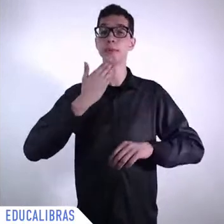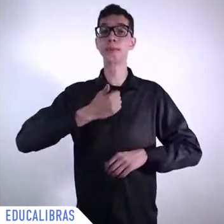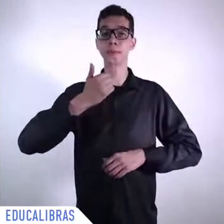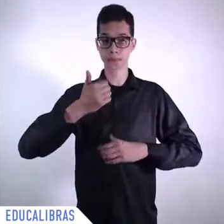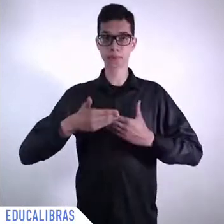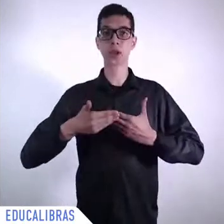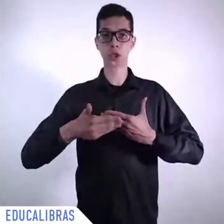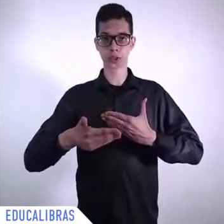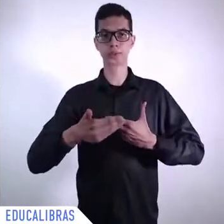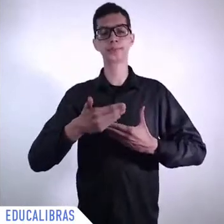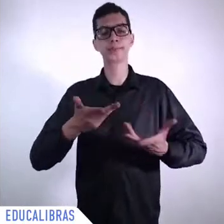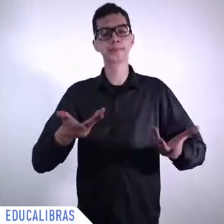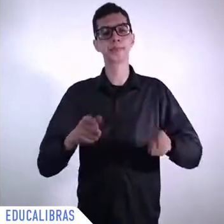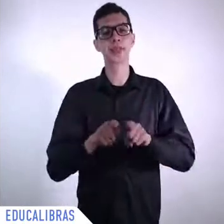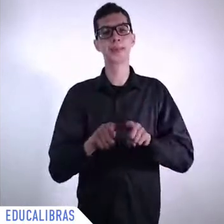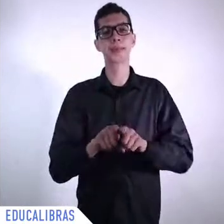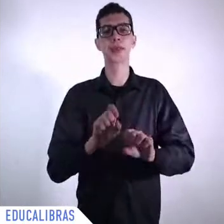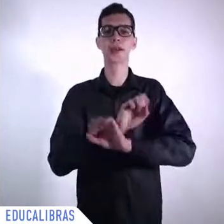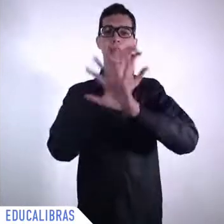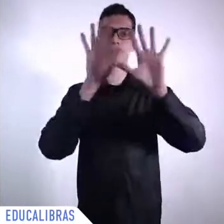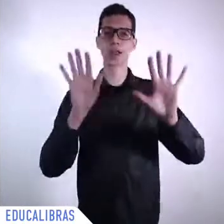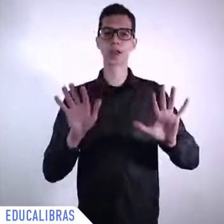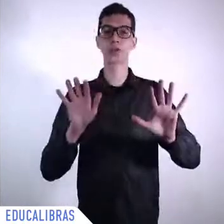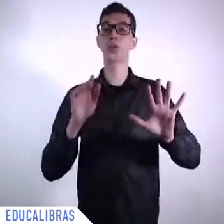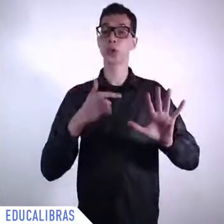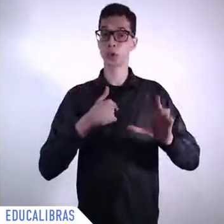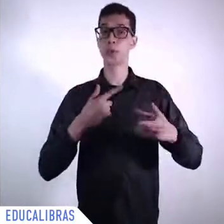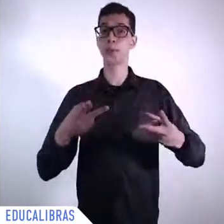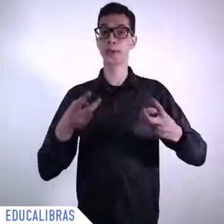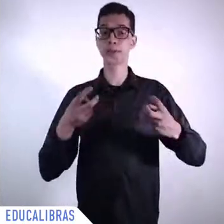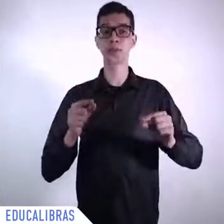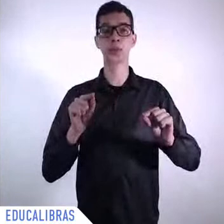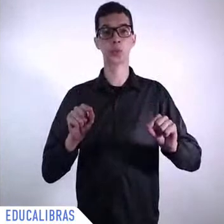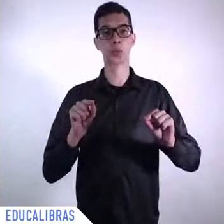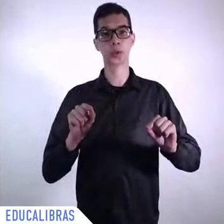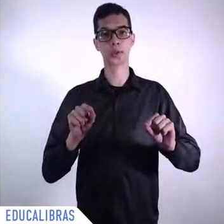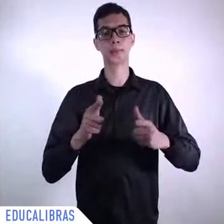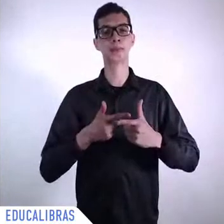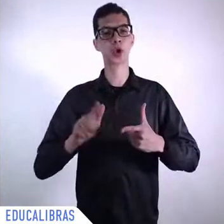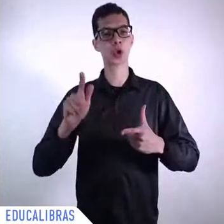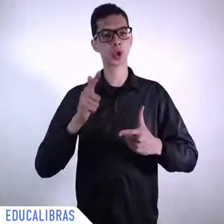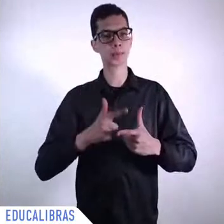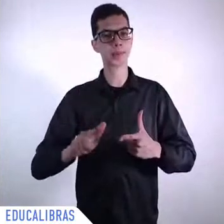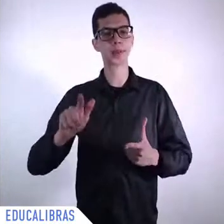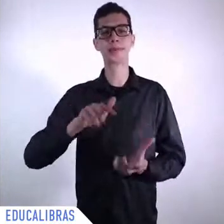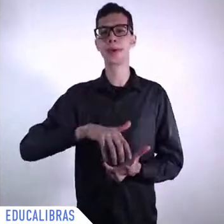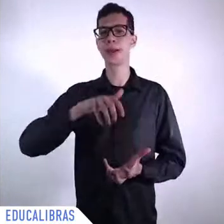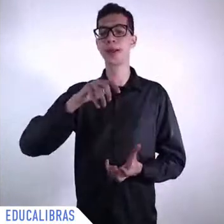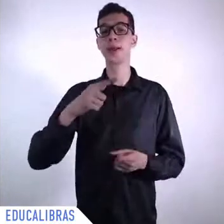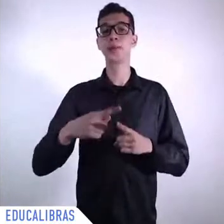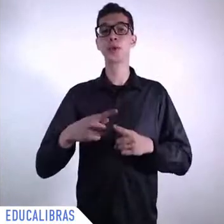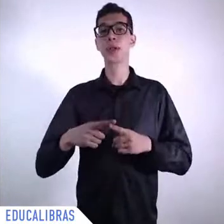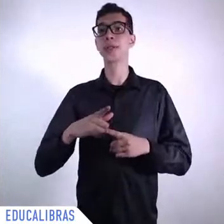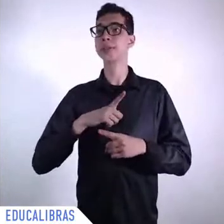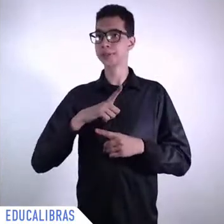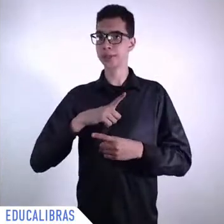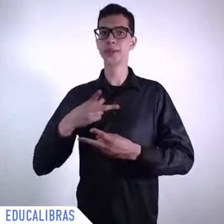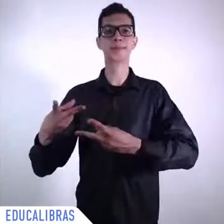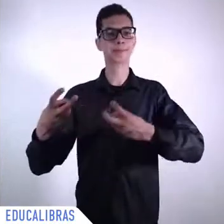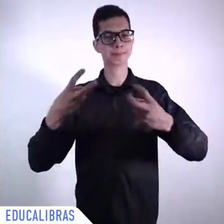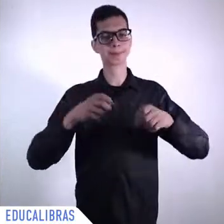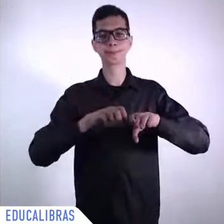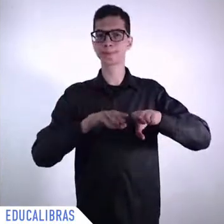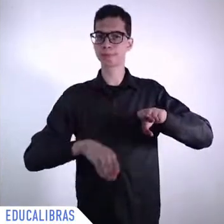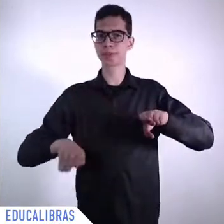attention to the problem of inequality. I mean, even people of the financial market now are speaking about inequality